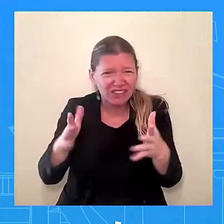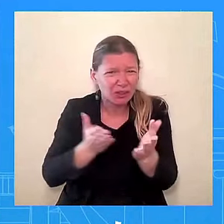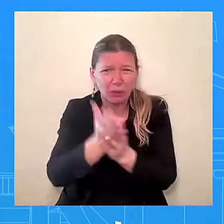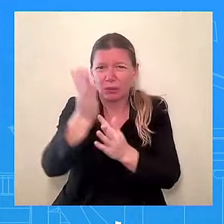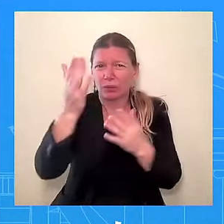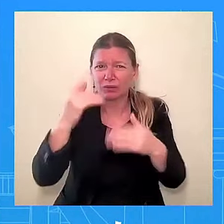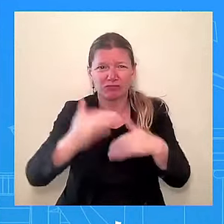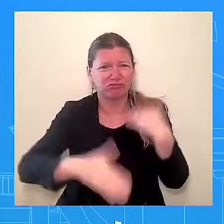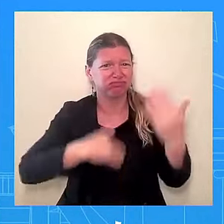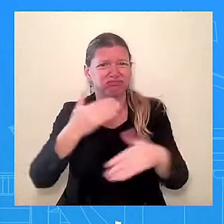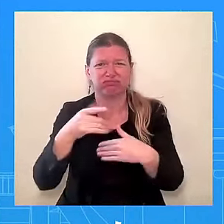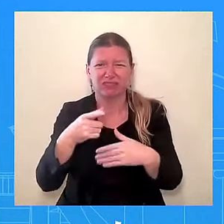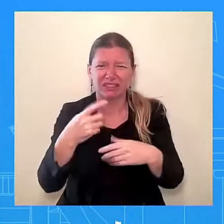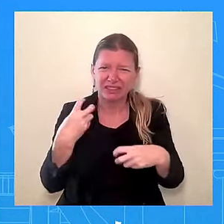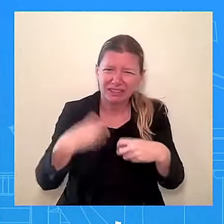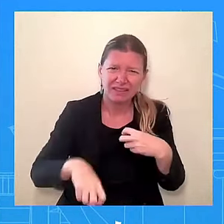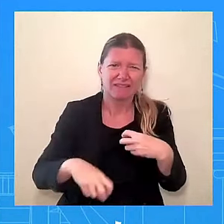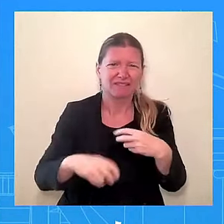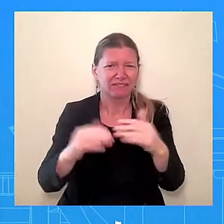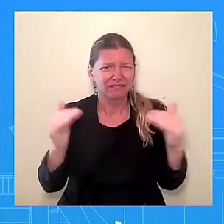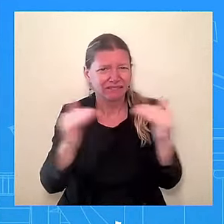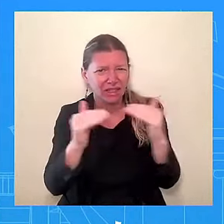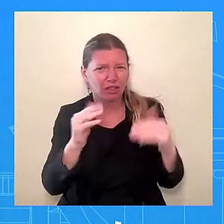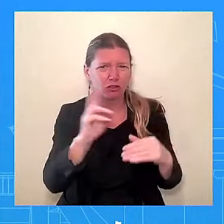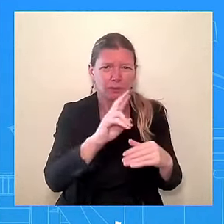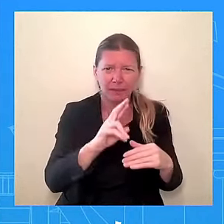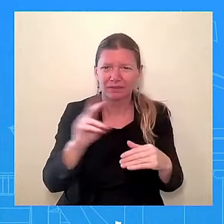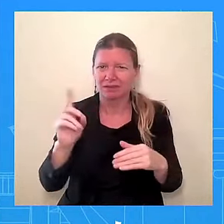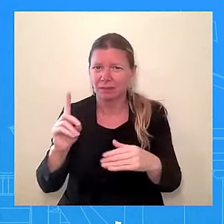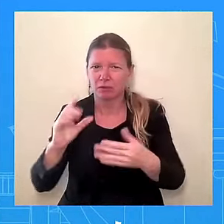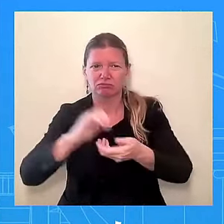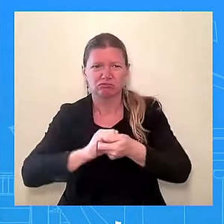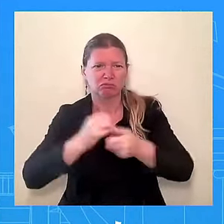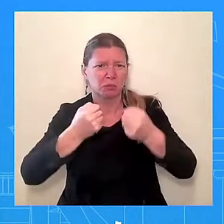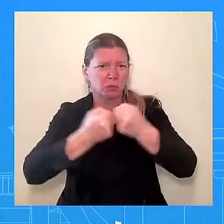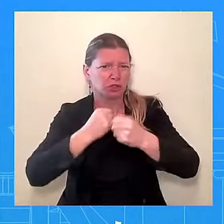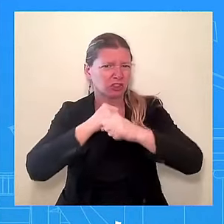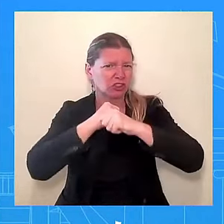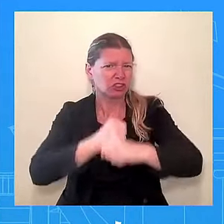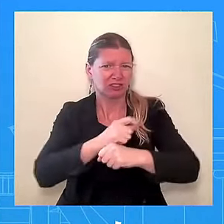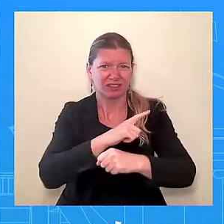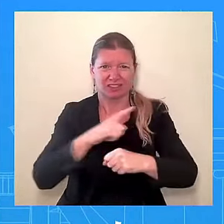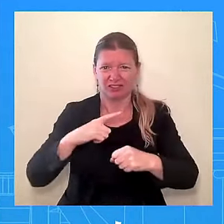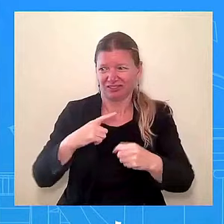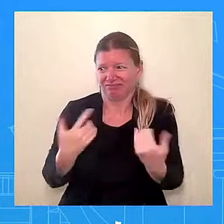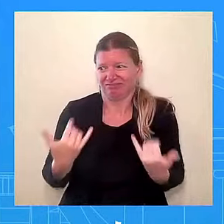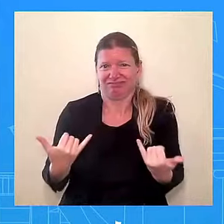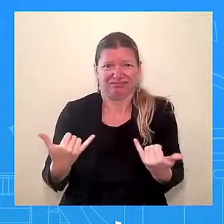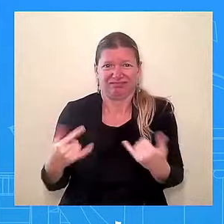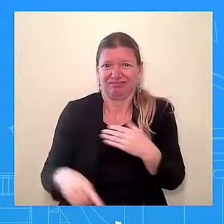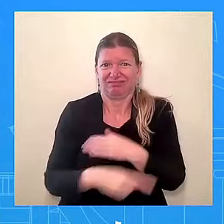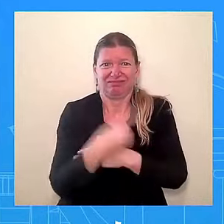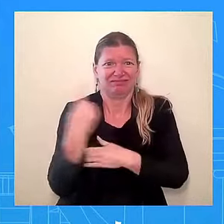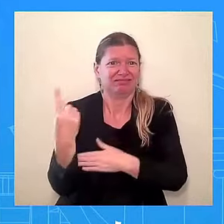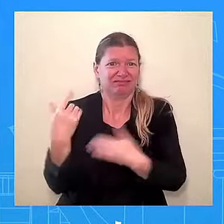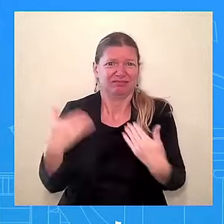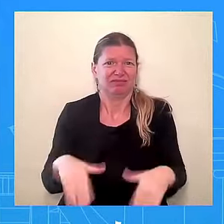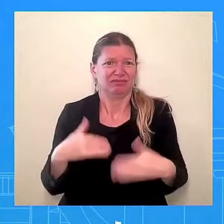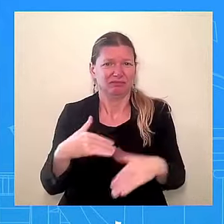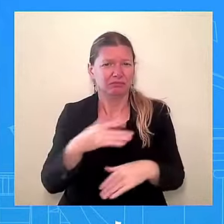block it because Donald Trump felt like it would make Americans safer, so do not move forward with it. That's what he felt.